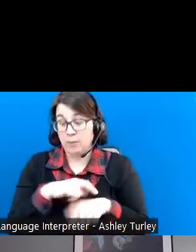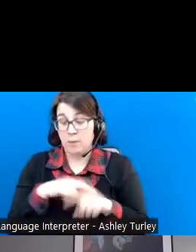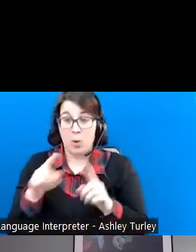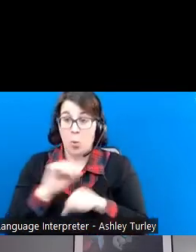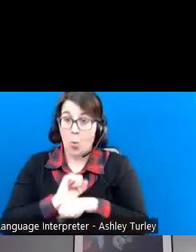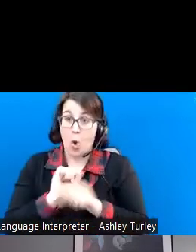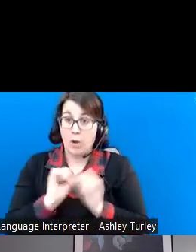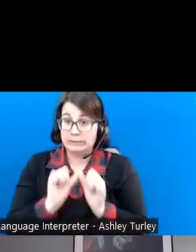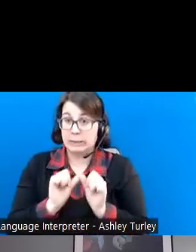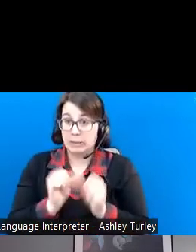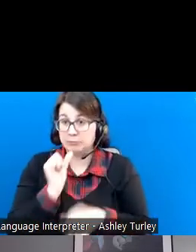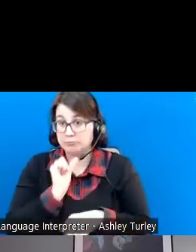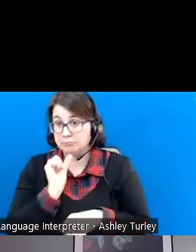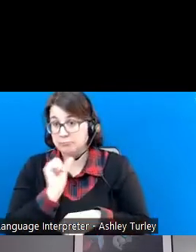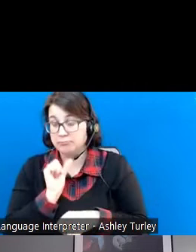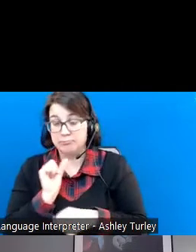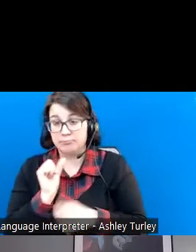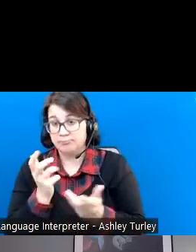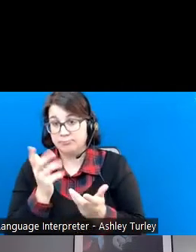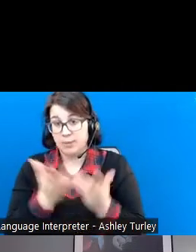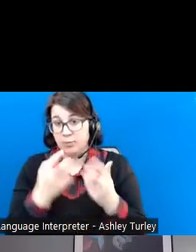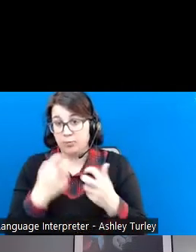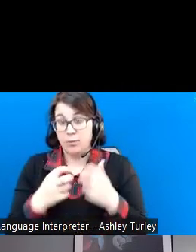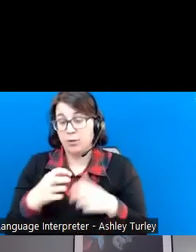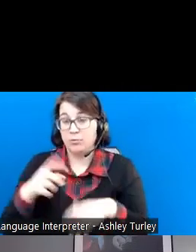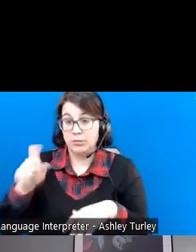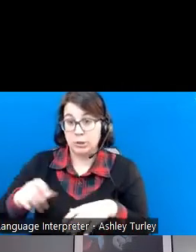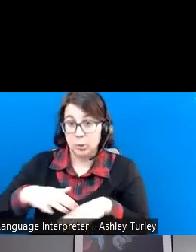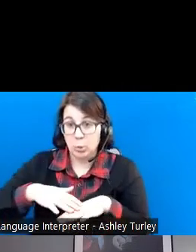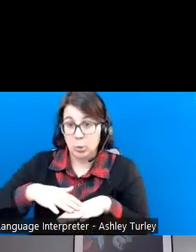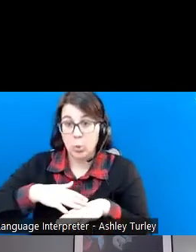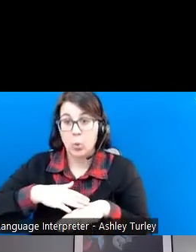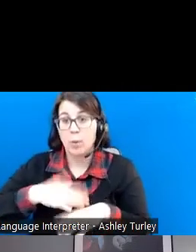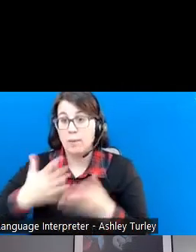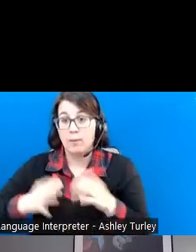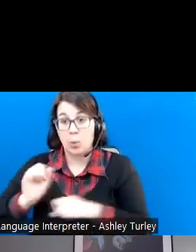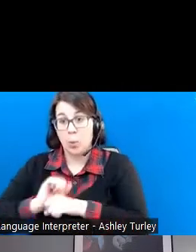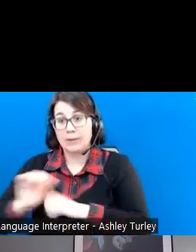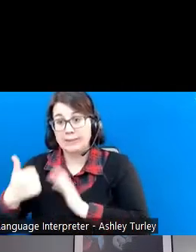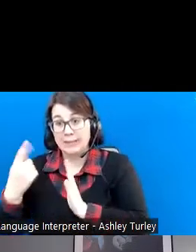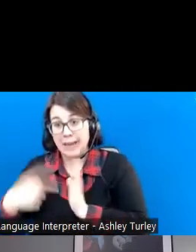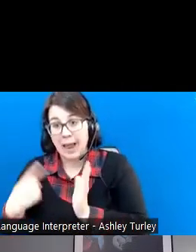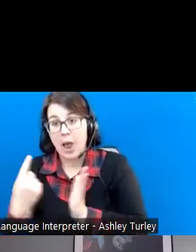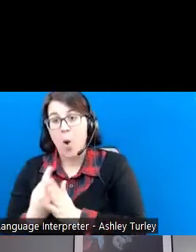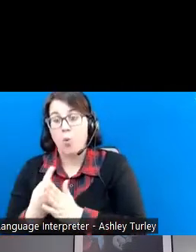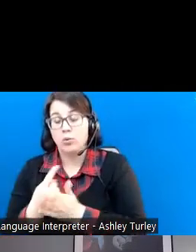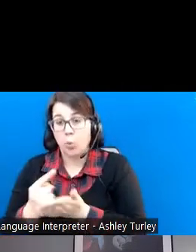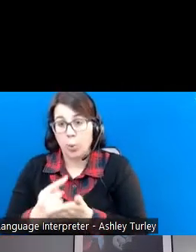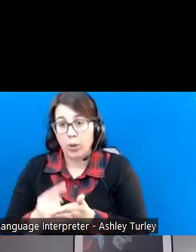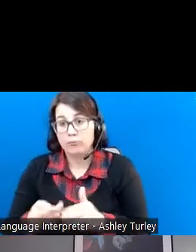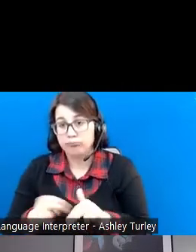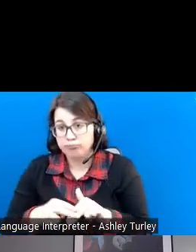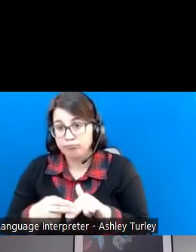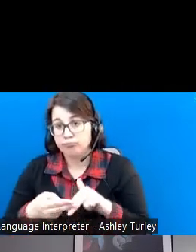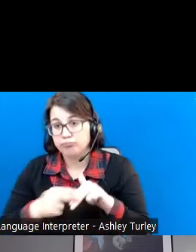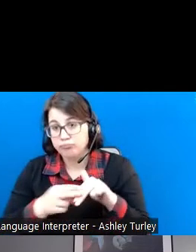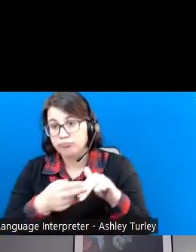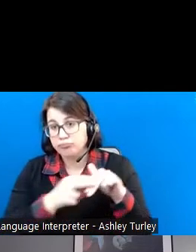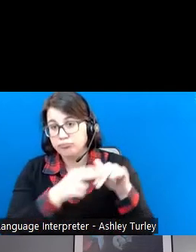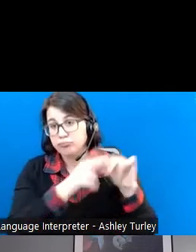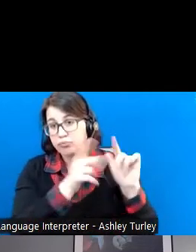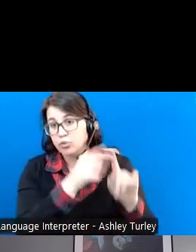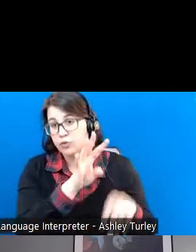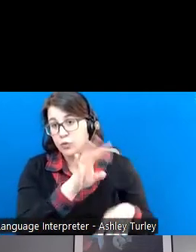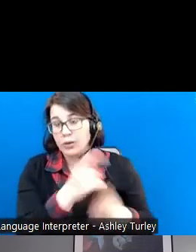an issue. So we've got to work slowly, you know, working 10 hours a week, slowly building up to those 40 hours a week. So Punctuality,